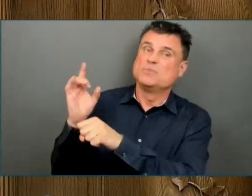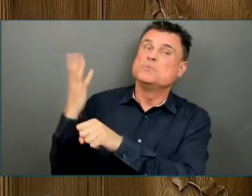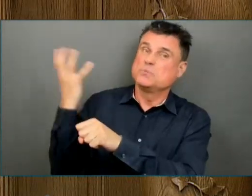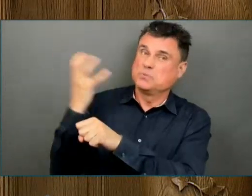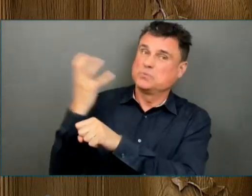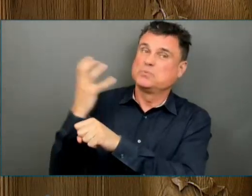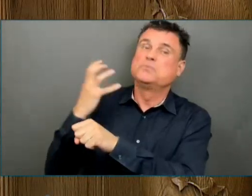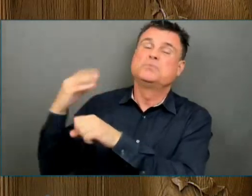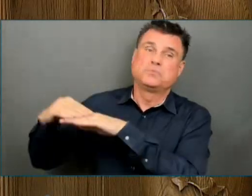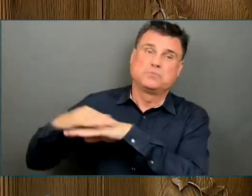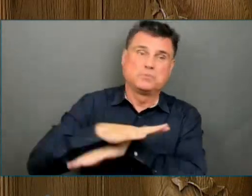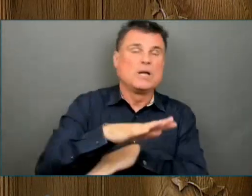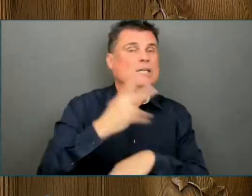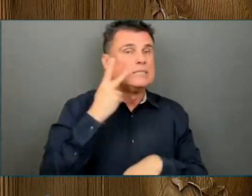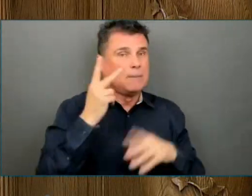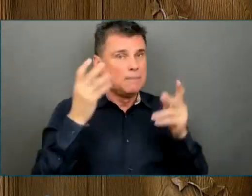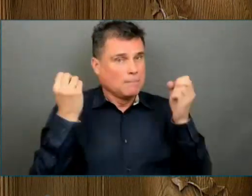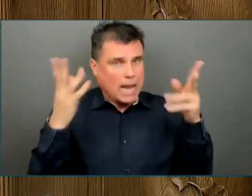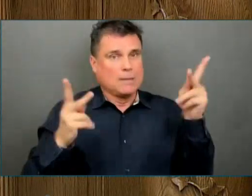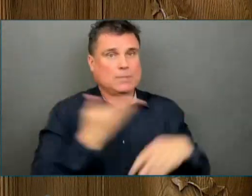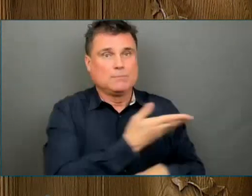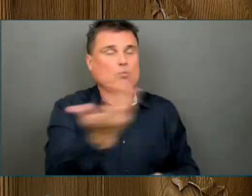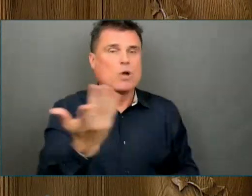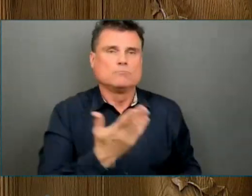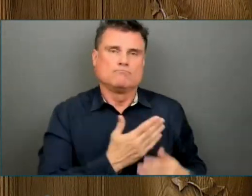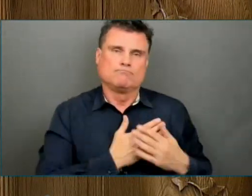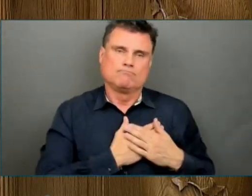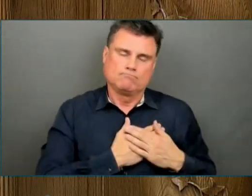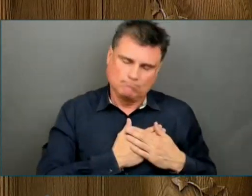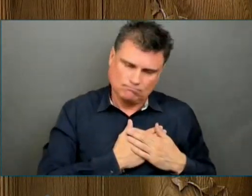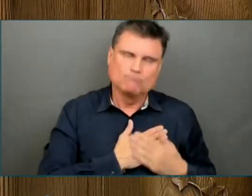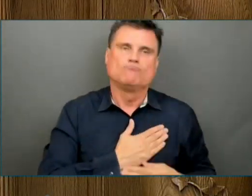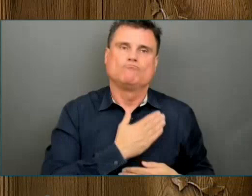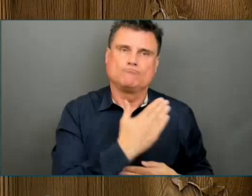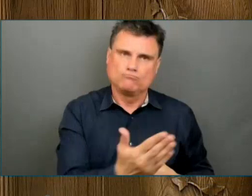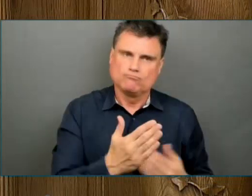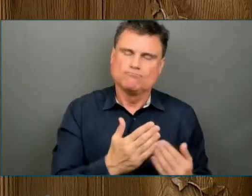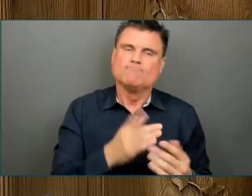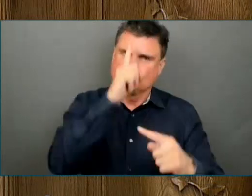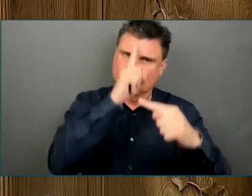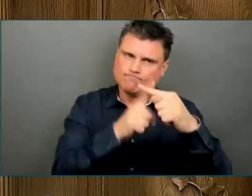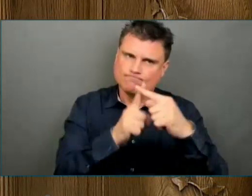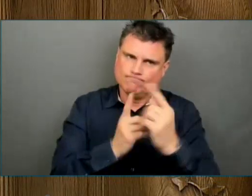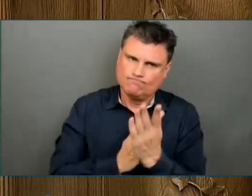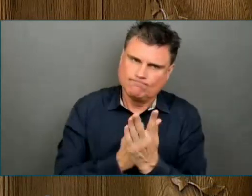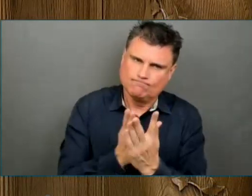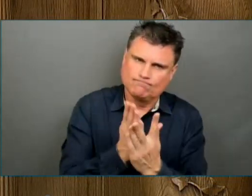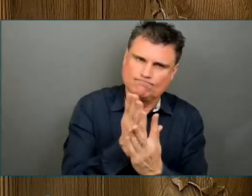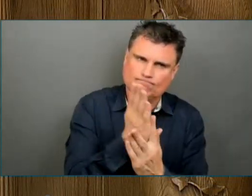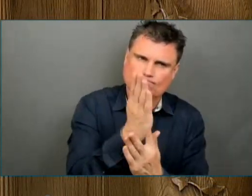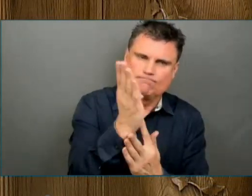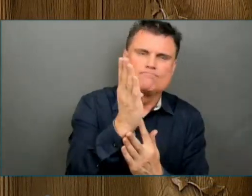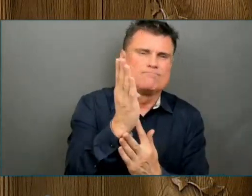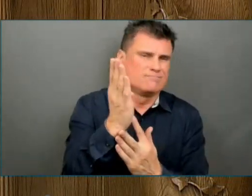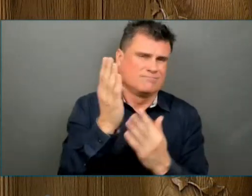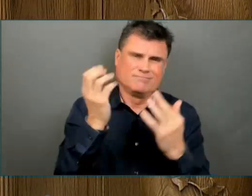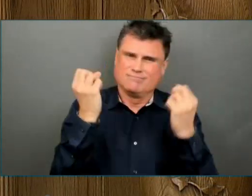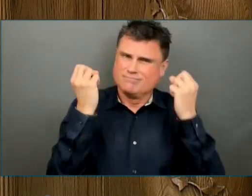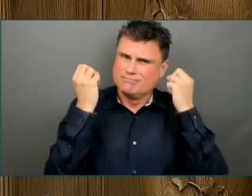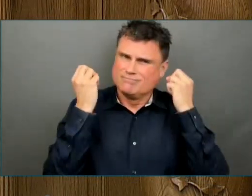countless obstacles, we owe a huge debt of gratitude to those who have helped us come through it.